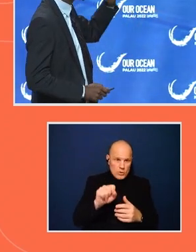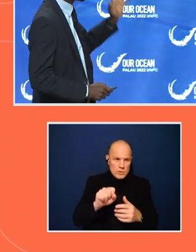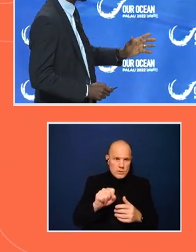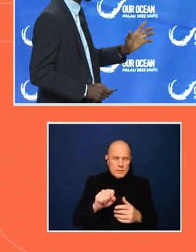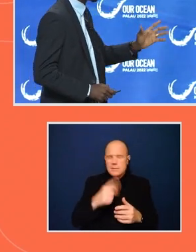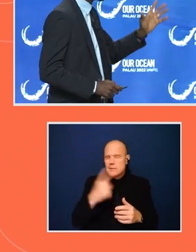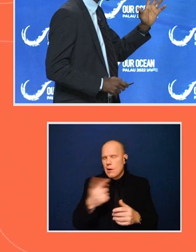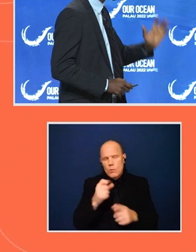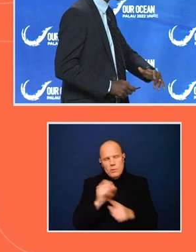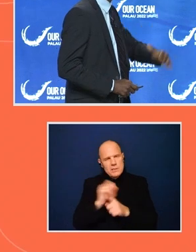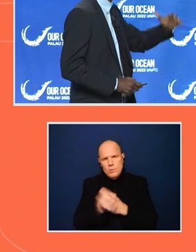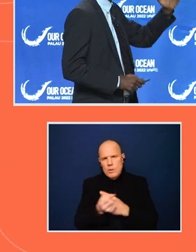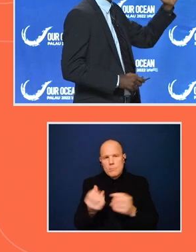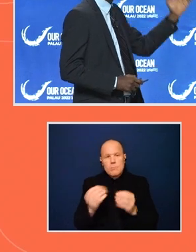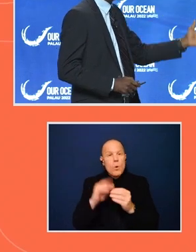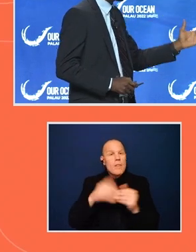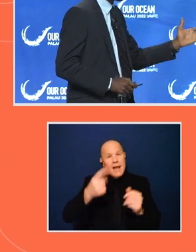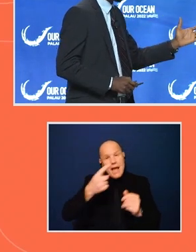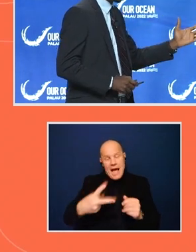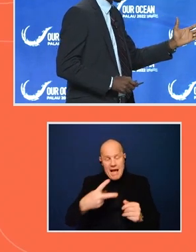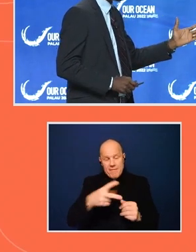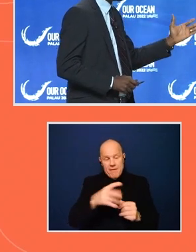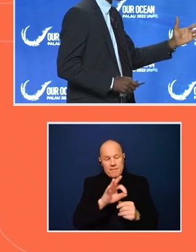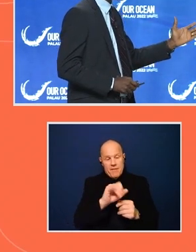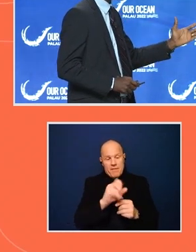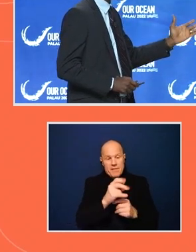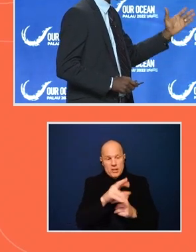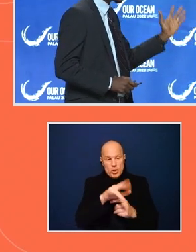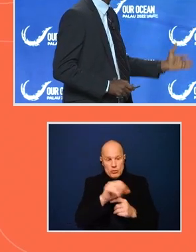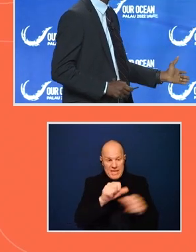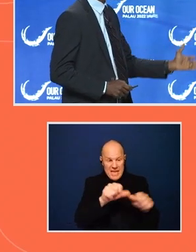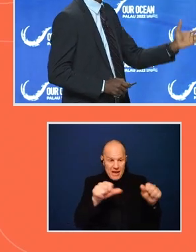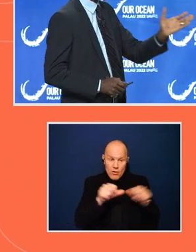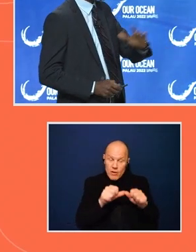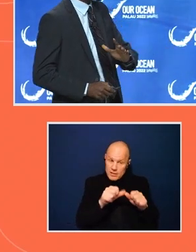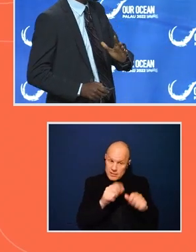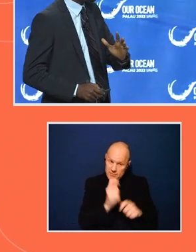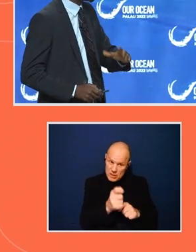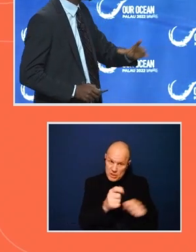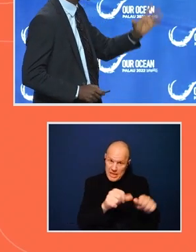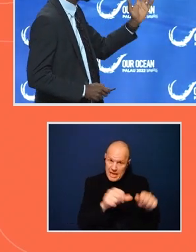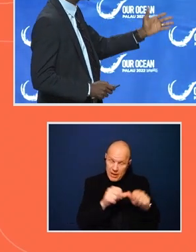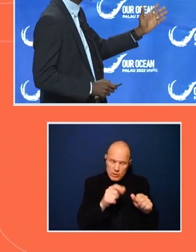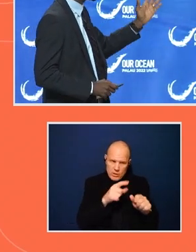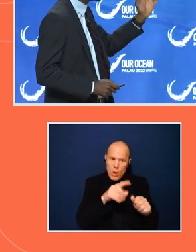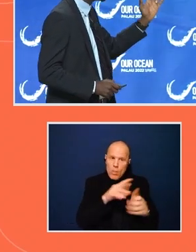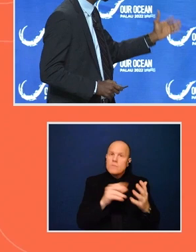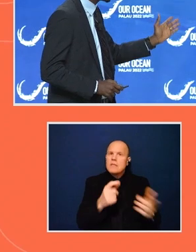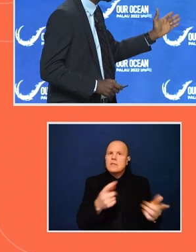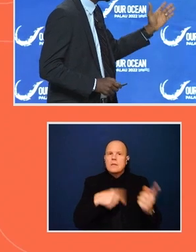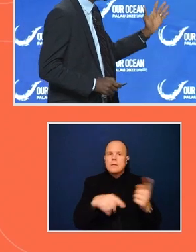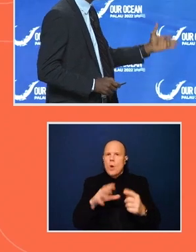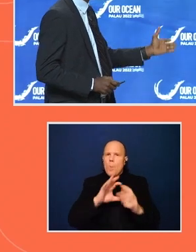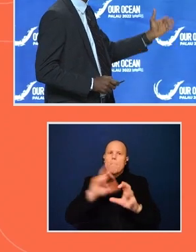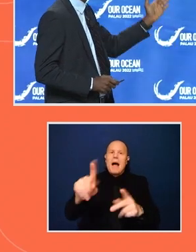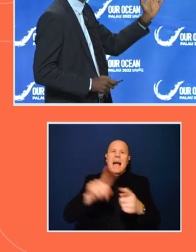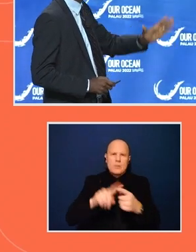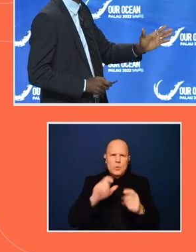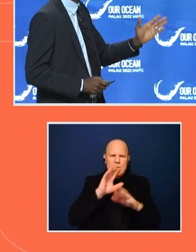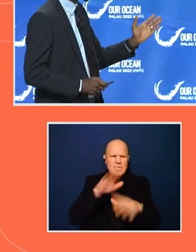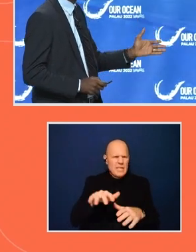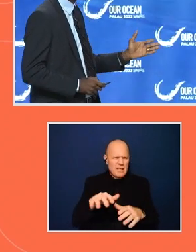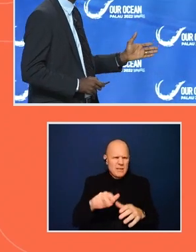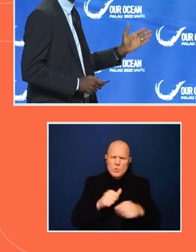half of the fisheries that are put on these vessels are returned back to sea. And what happens when you return these